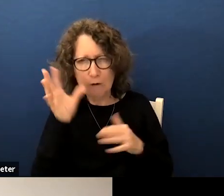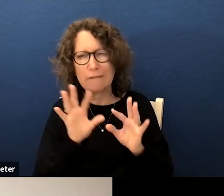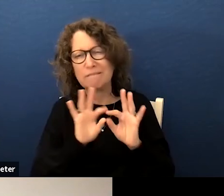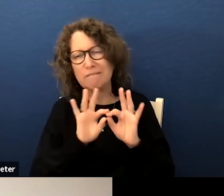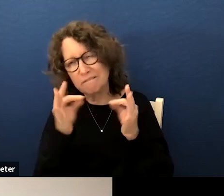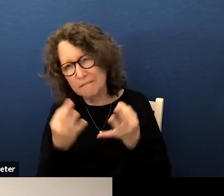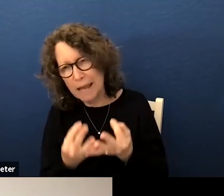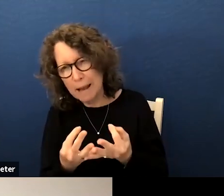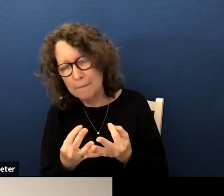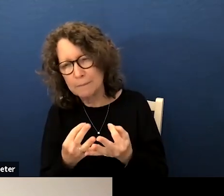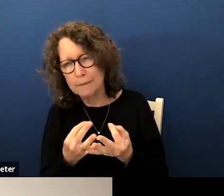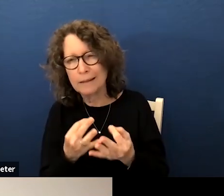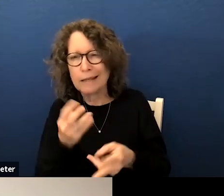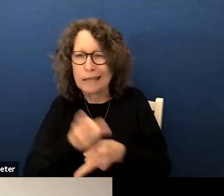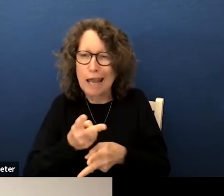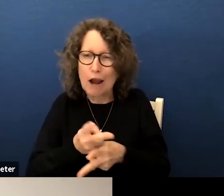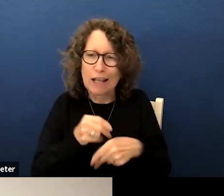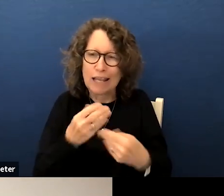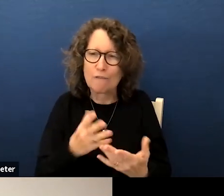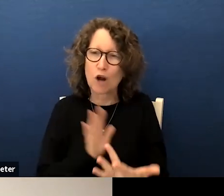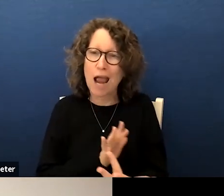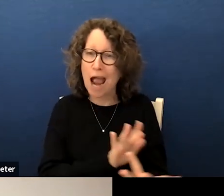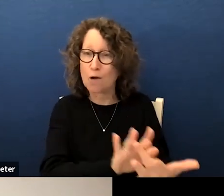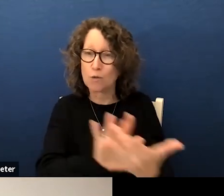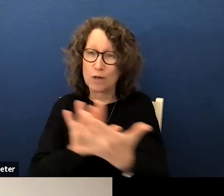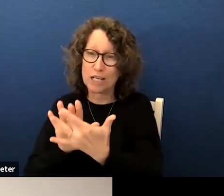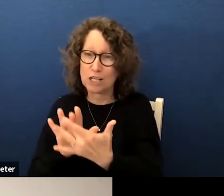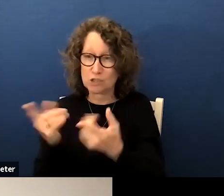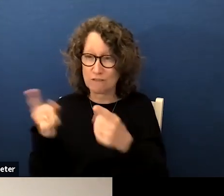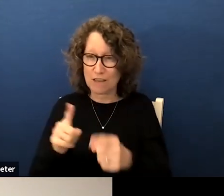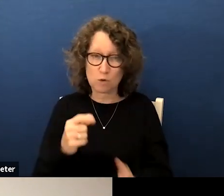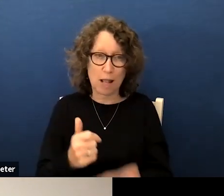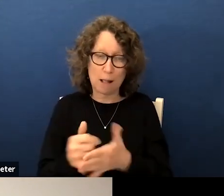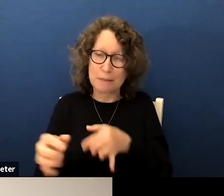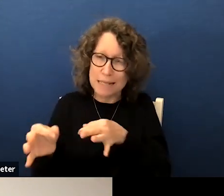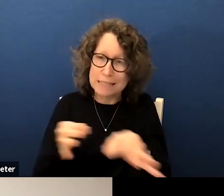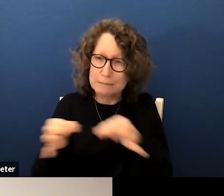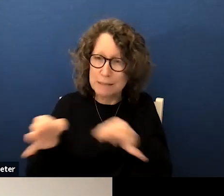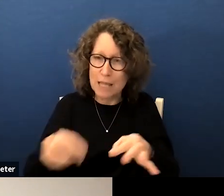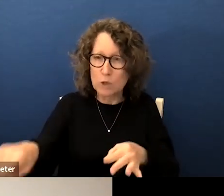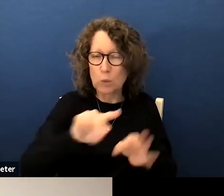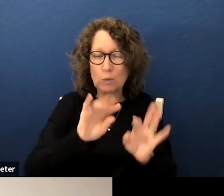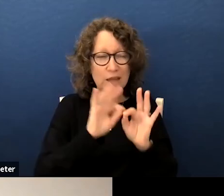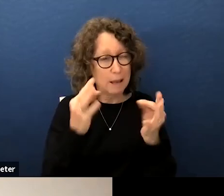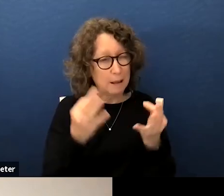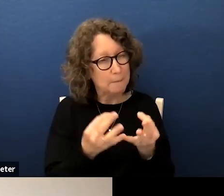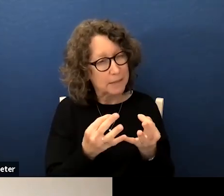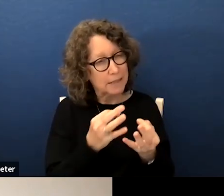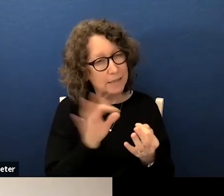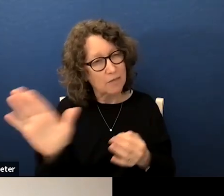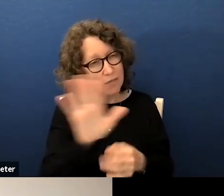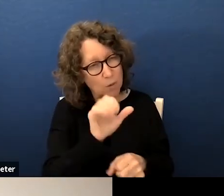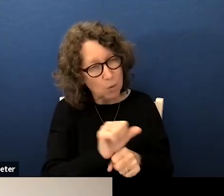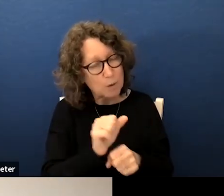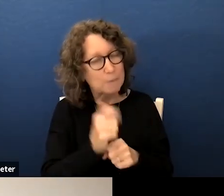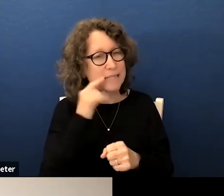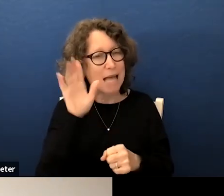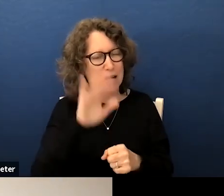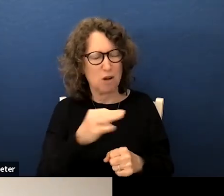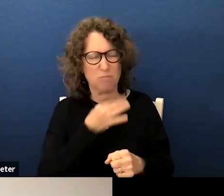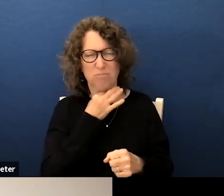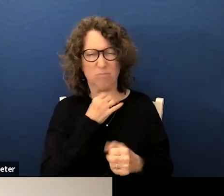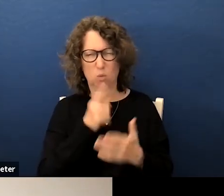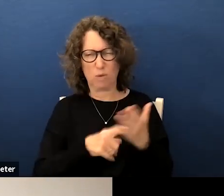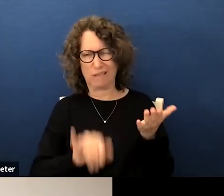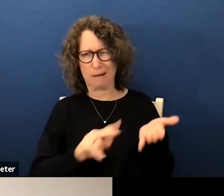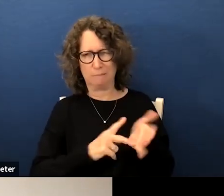caregiver uh outreach event too to help explain to families uh the work because i know there's some questions about what